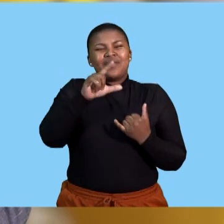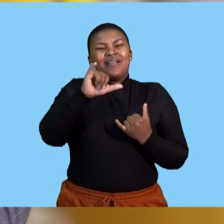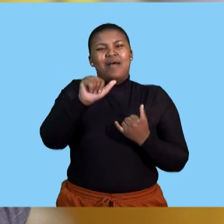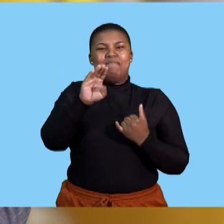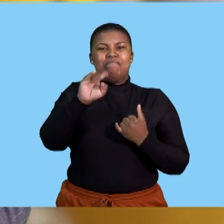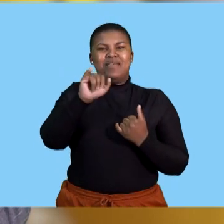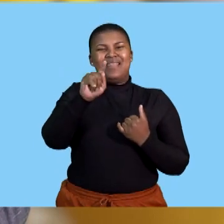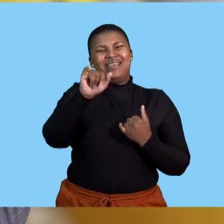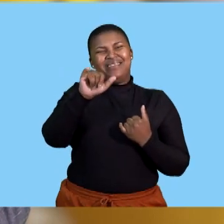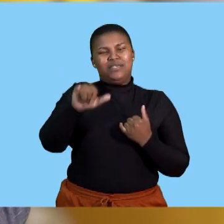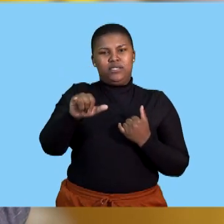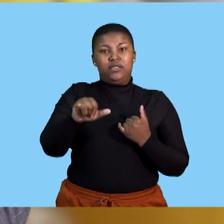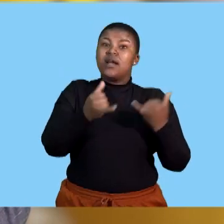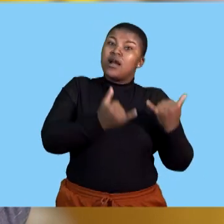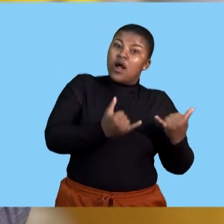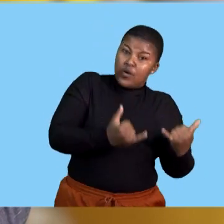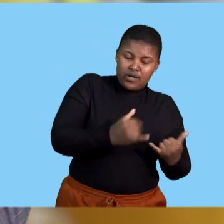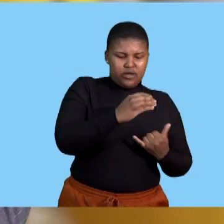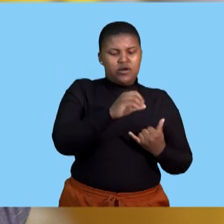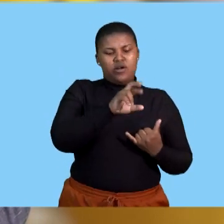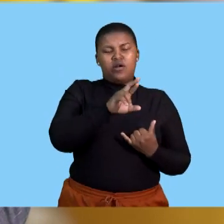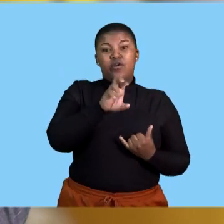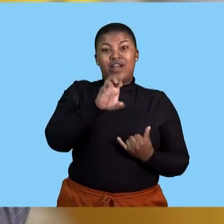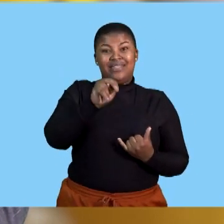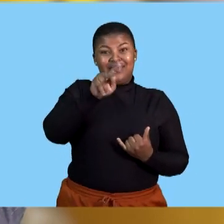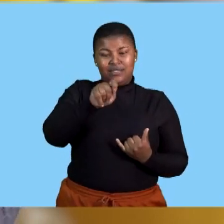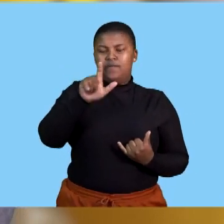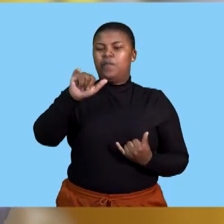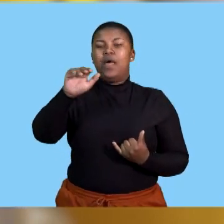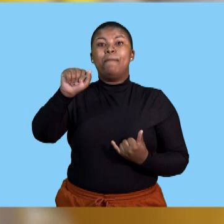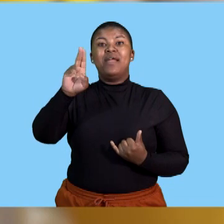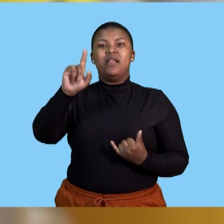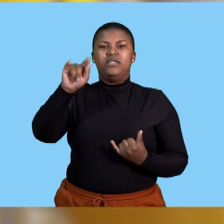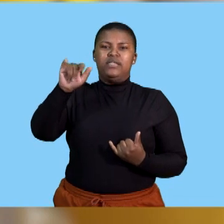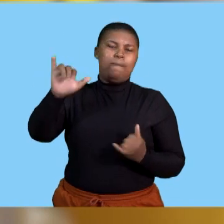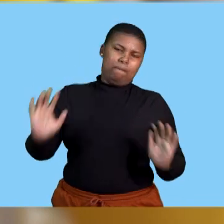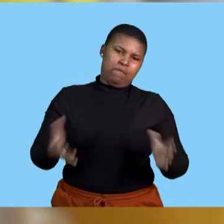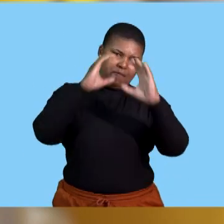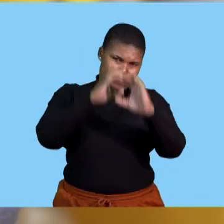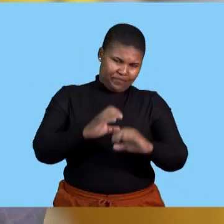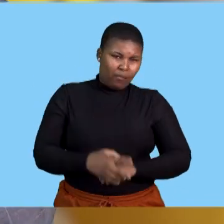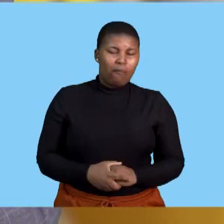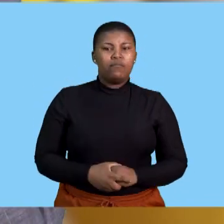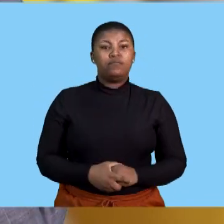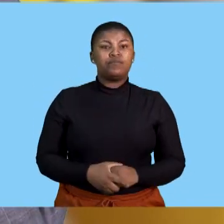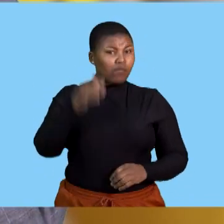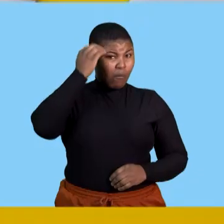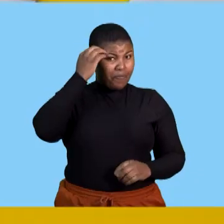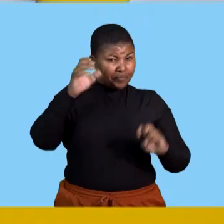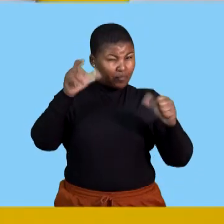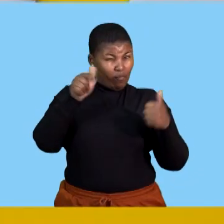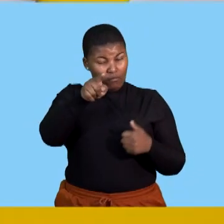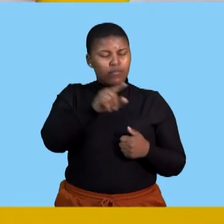liabilities. So my focus is going to be on current liabilities. Did you know